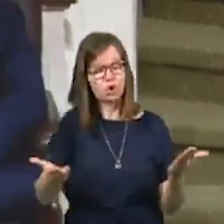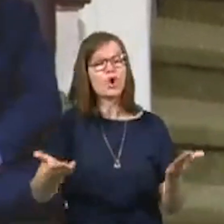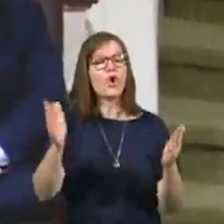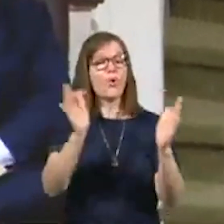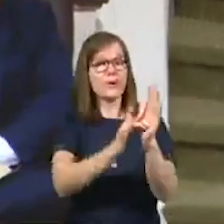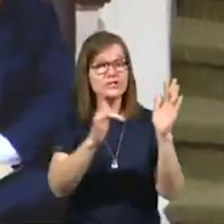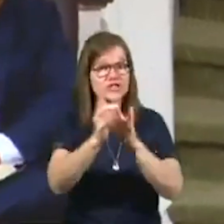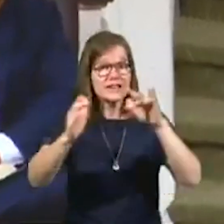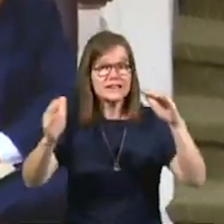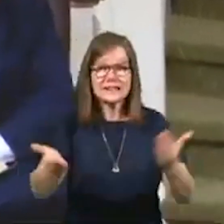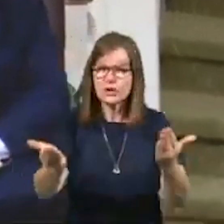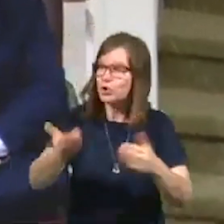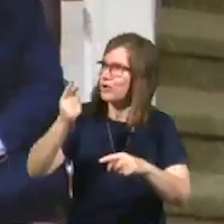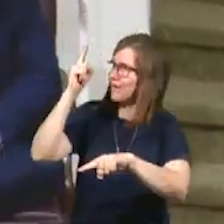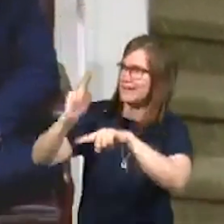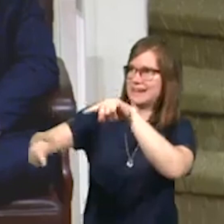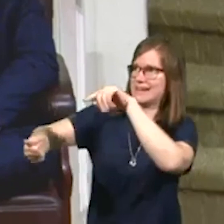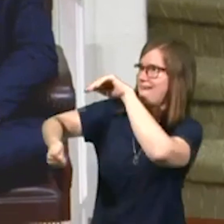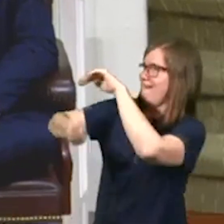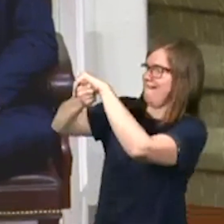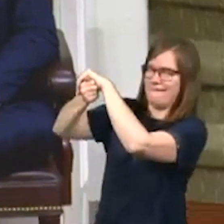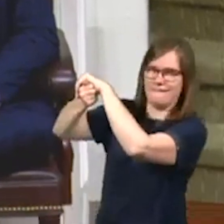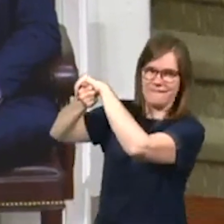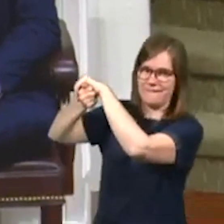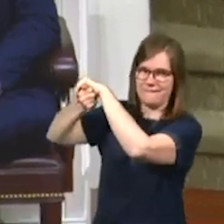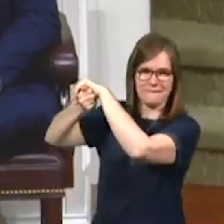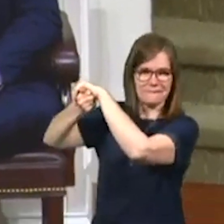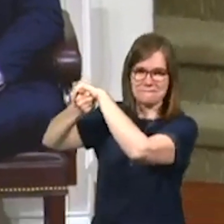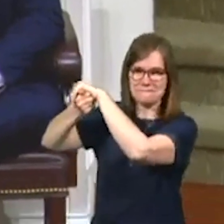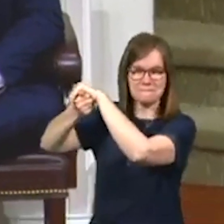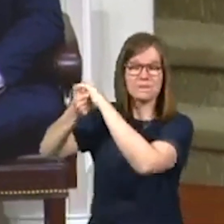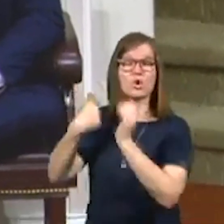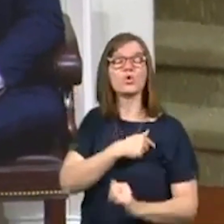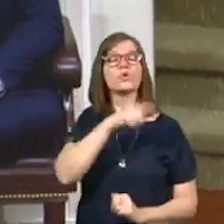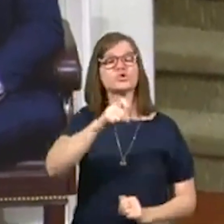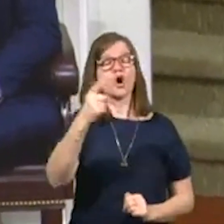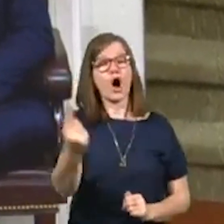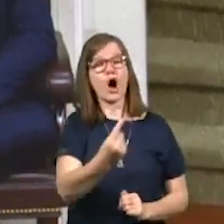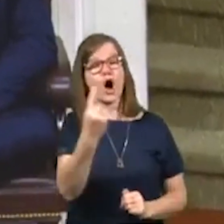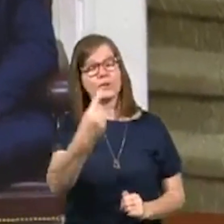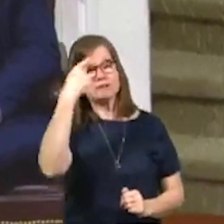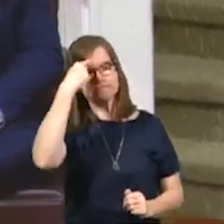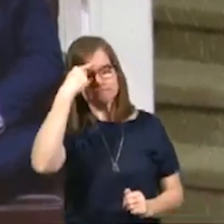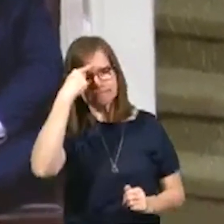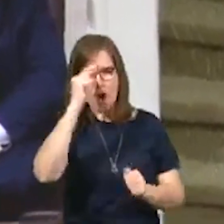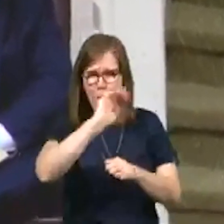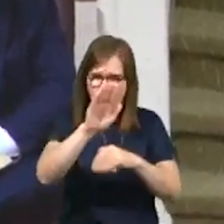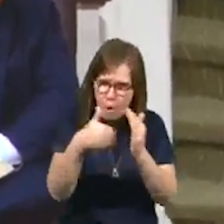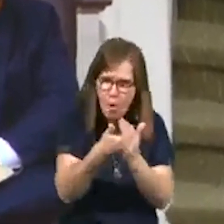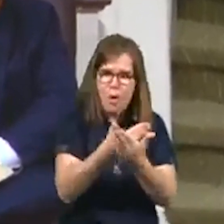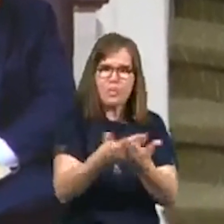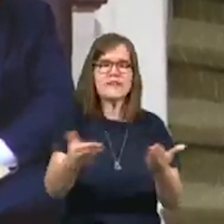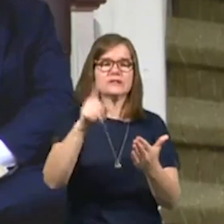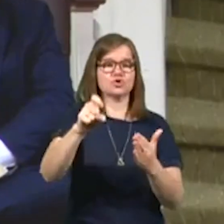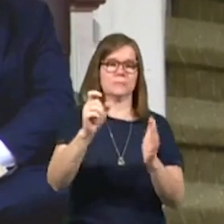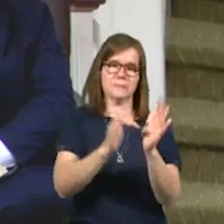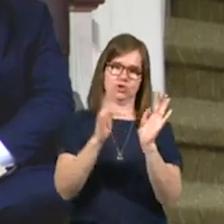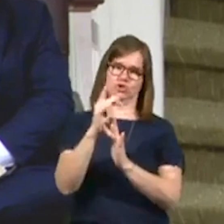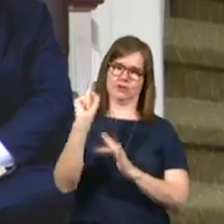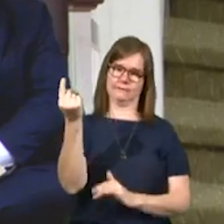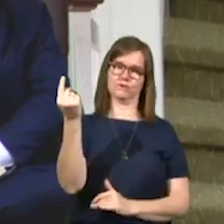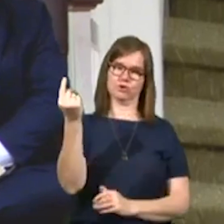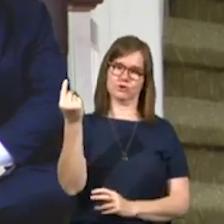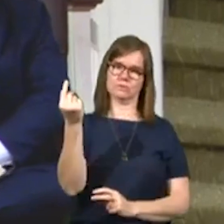Jesus is here, he cannot be hid. We should always keep in mind that in all things, it should be Jesus first,